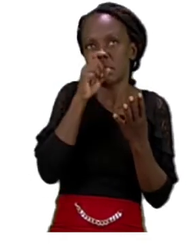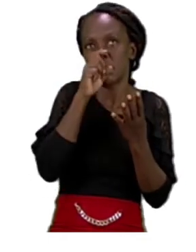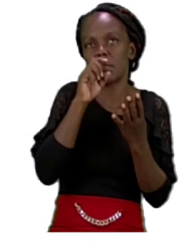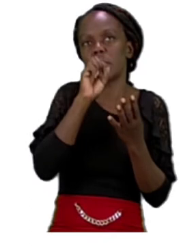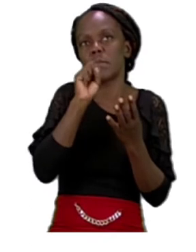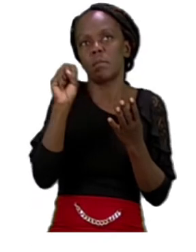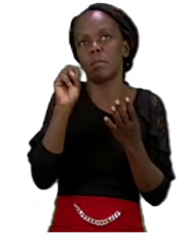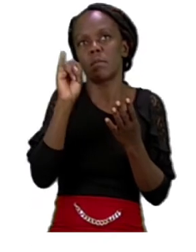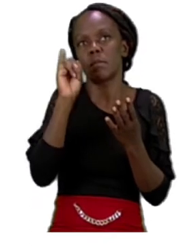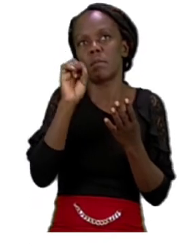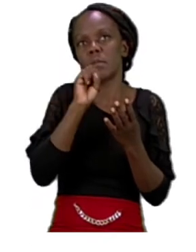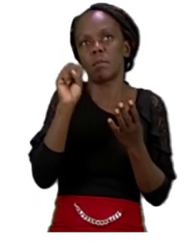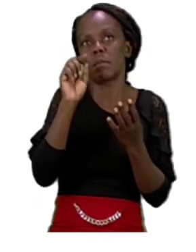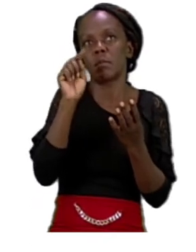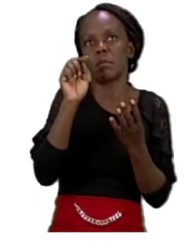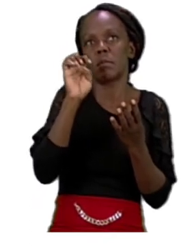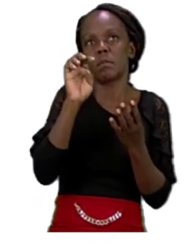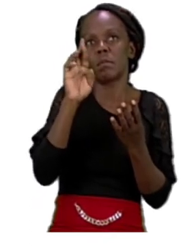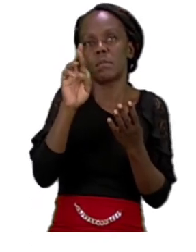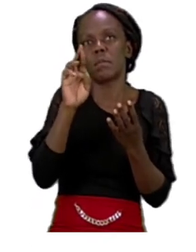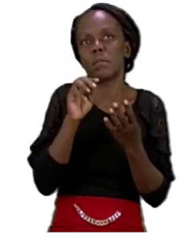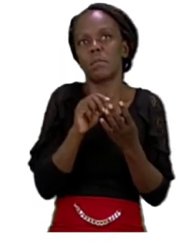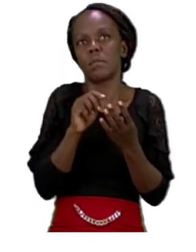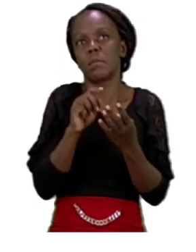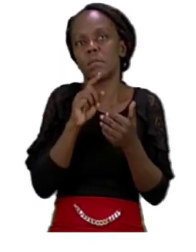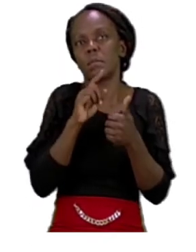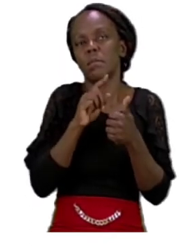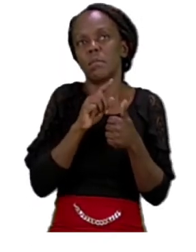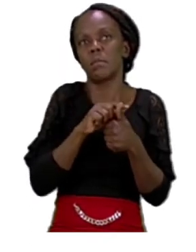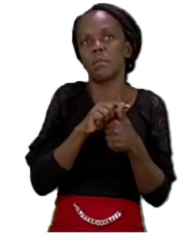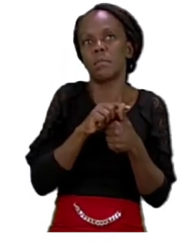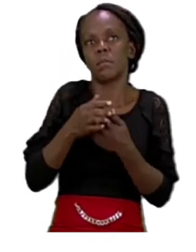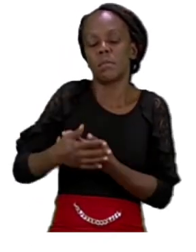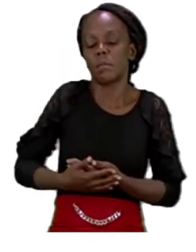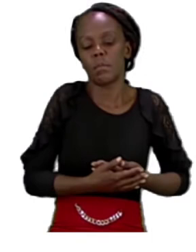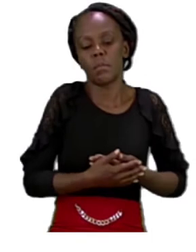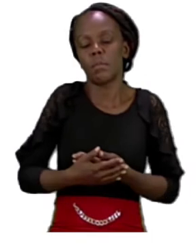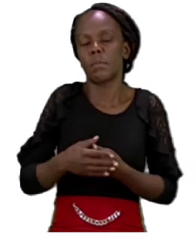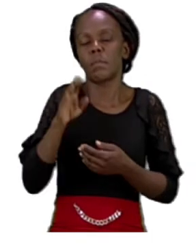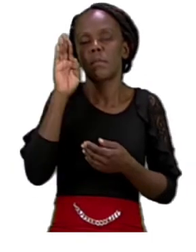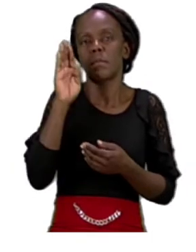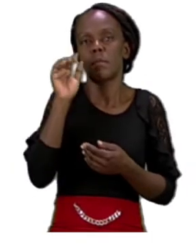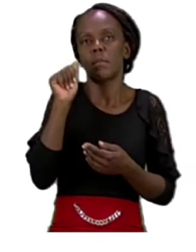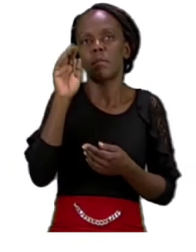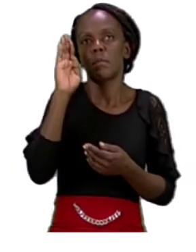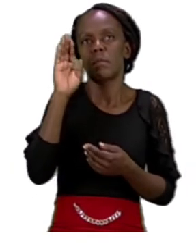sister, sister, baby, baby,